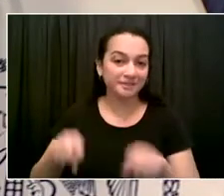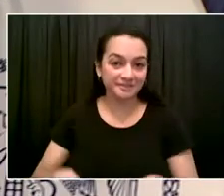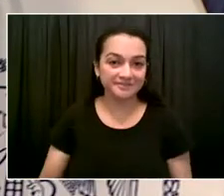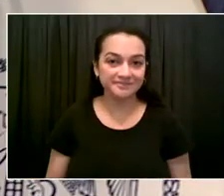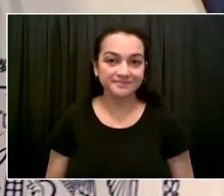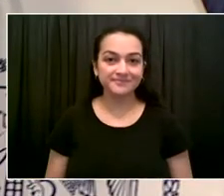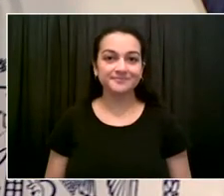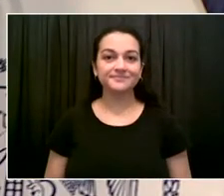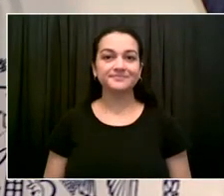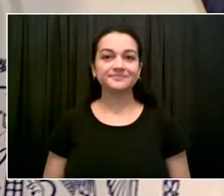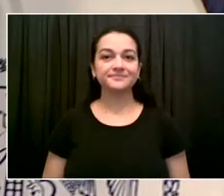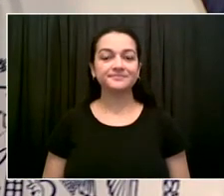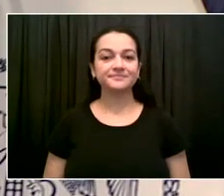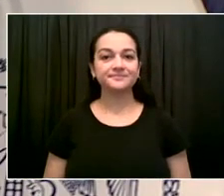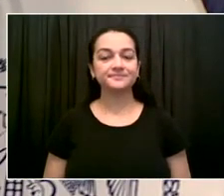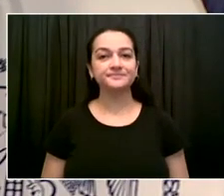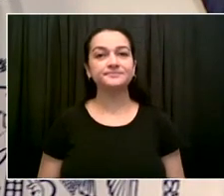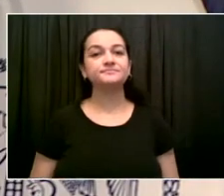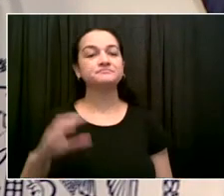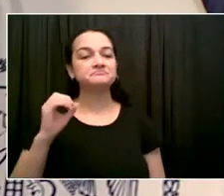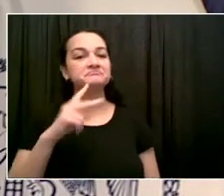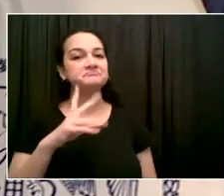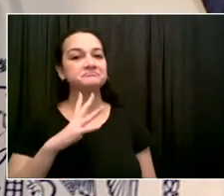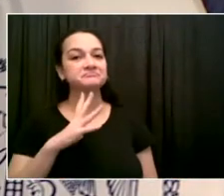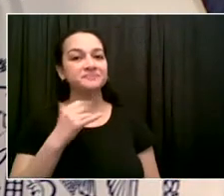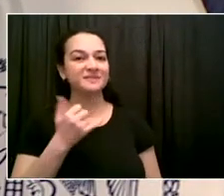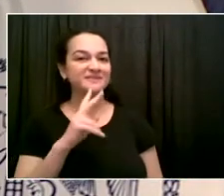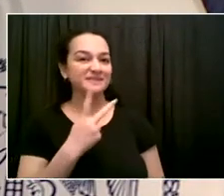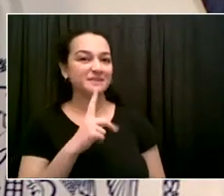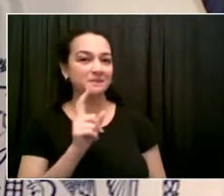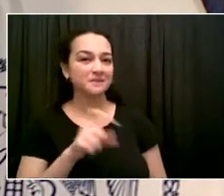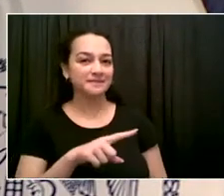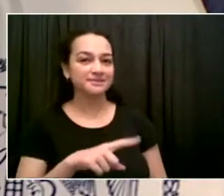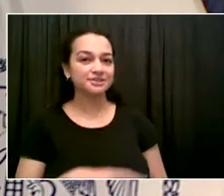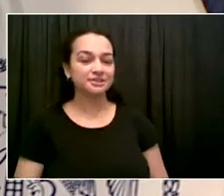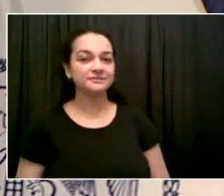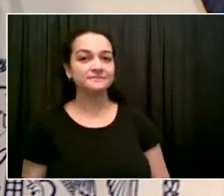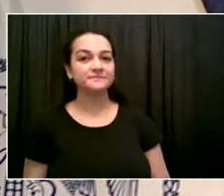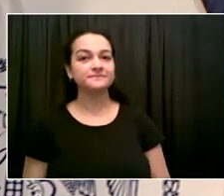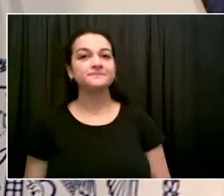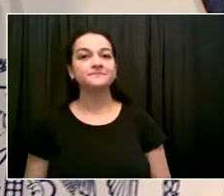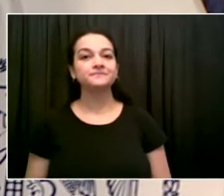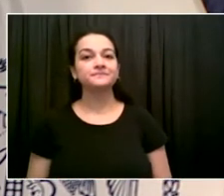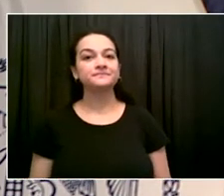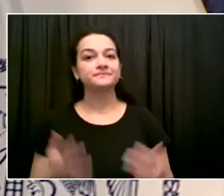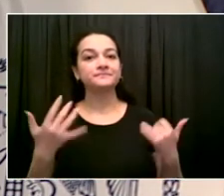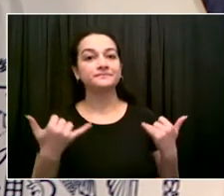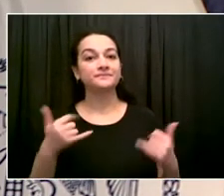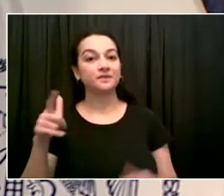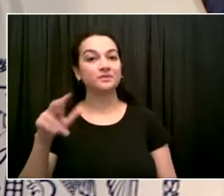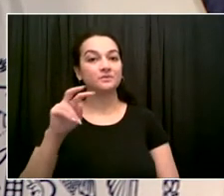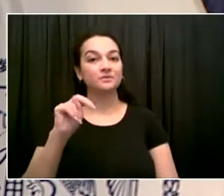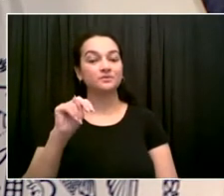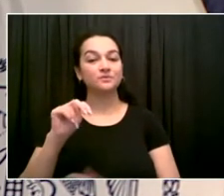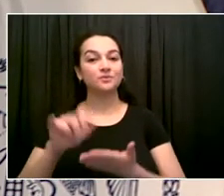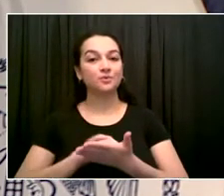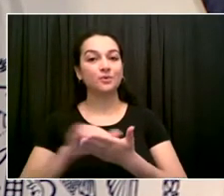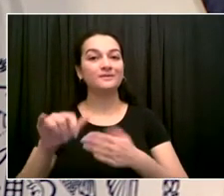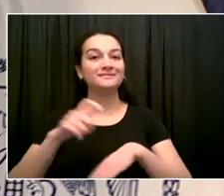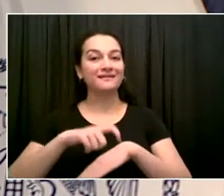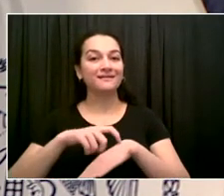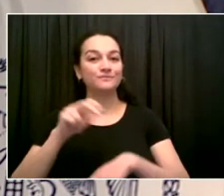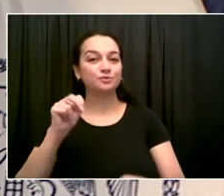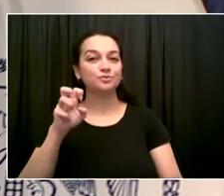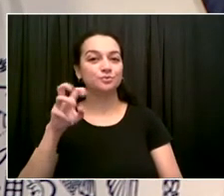On the street homeless story that appeared today in the Times, I wanted to know why there's a push to